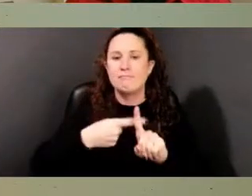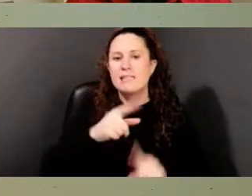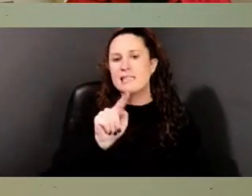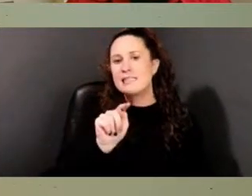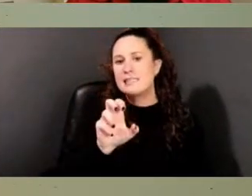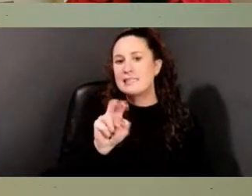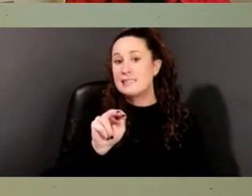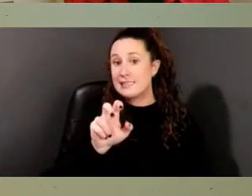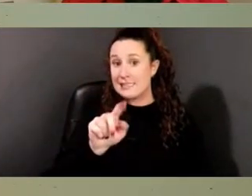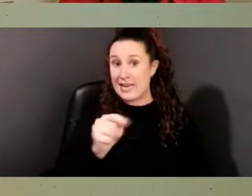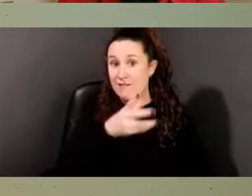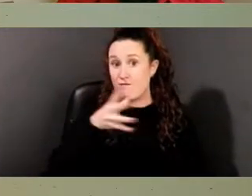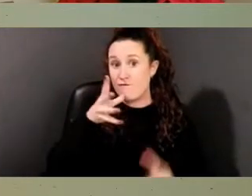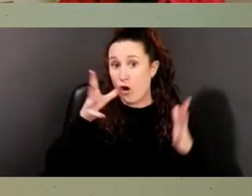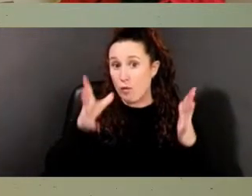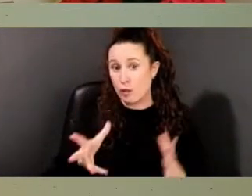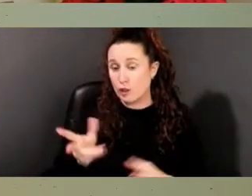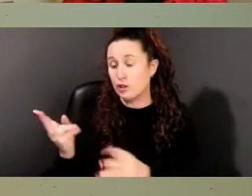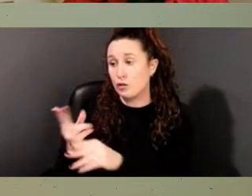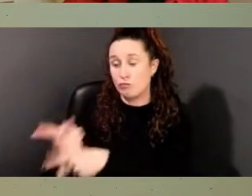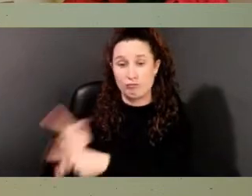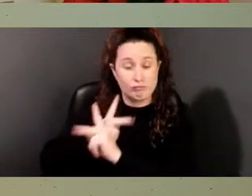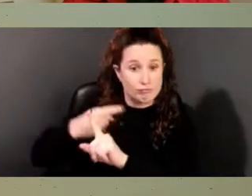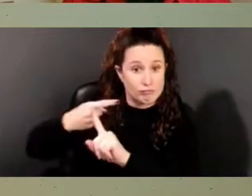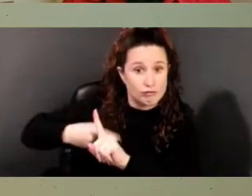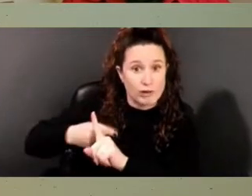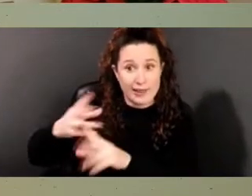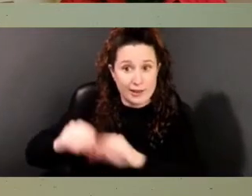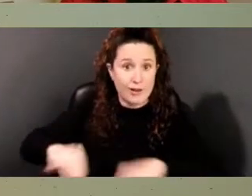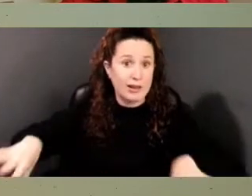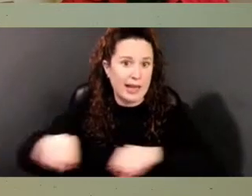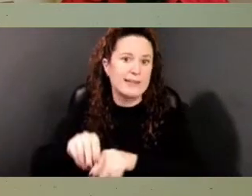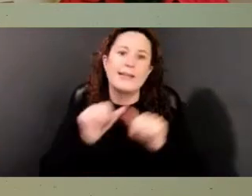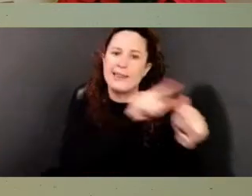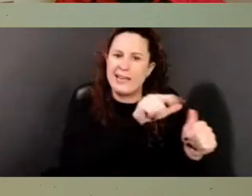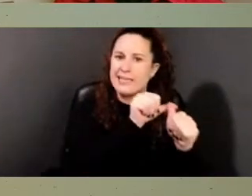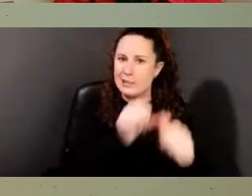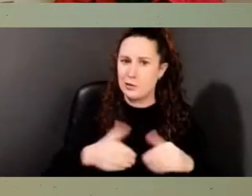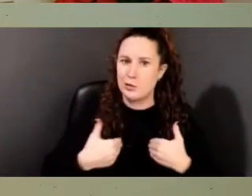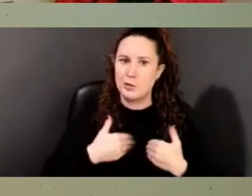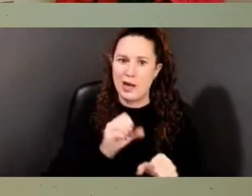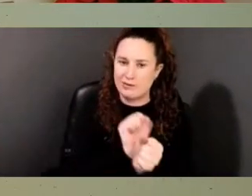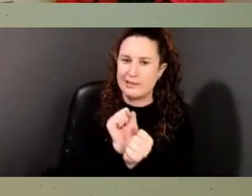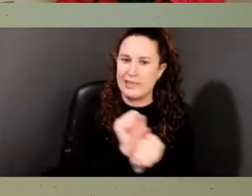continued to hold people in bondage. Next slide.